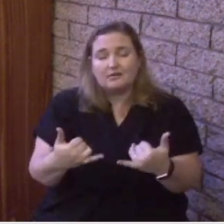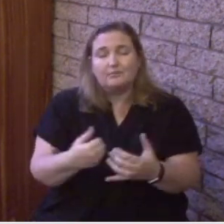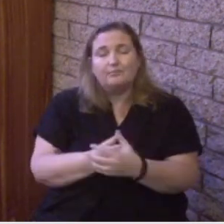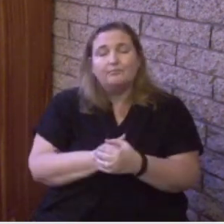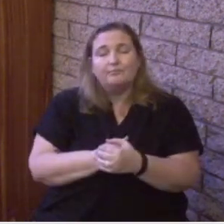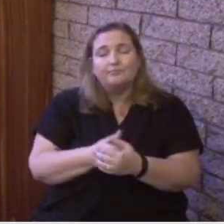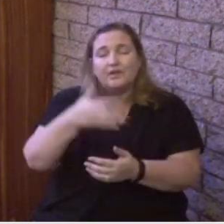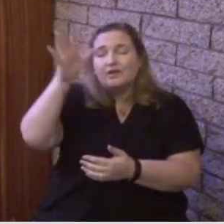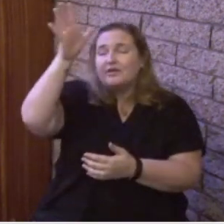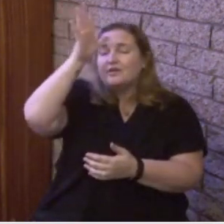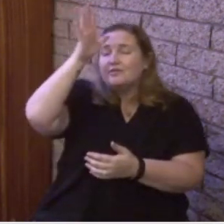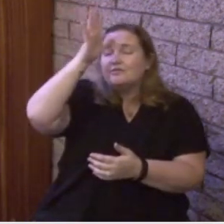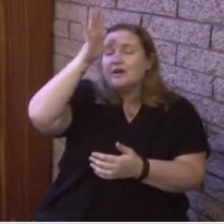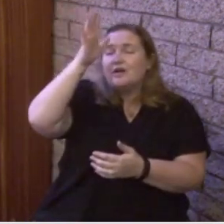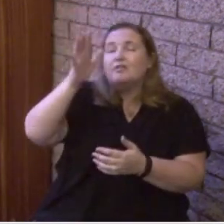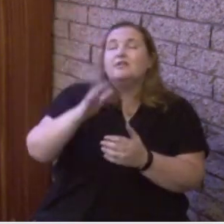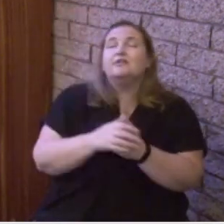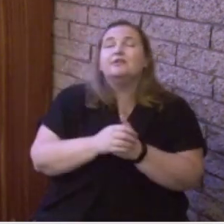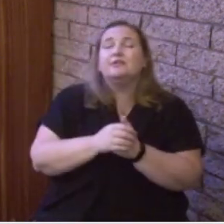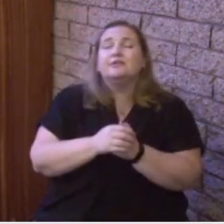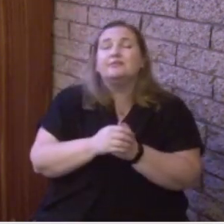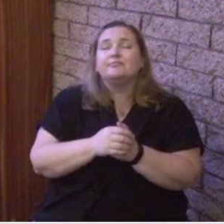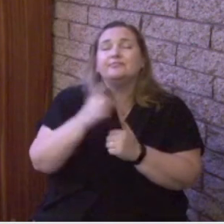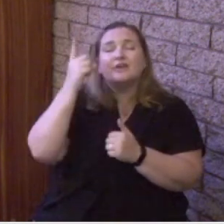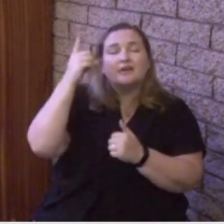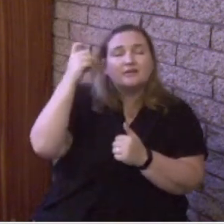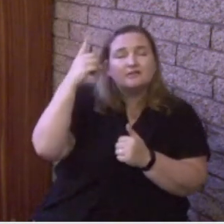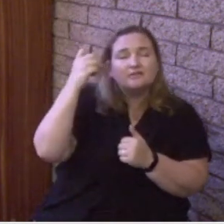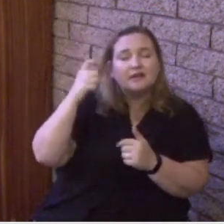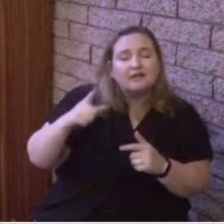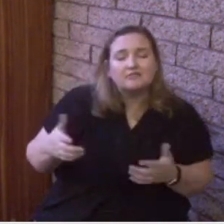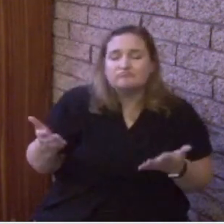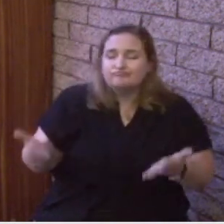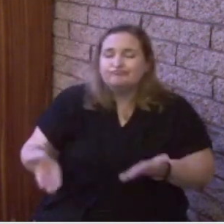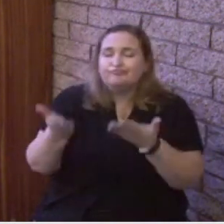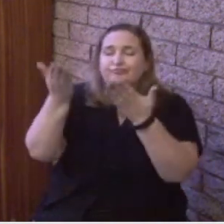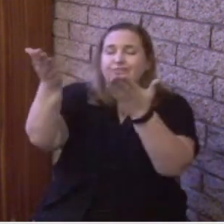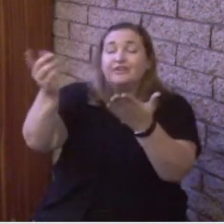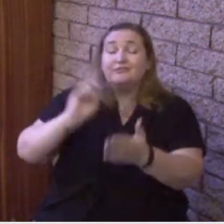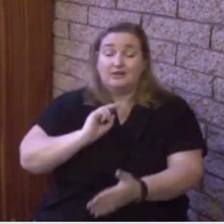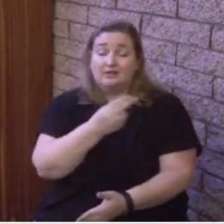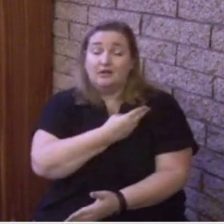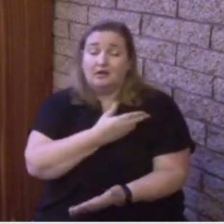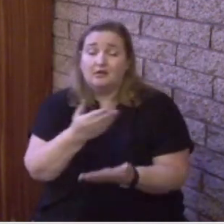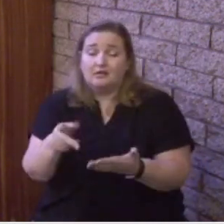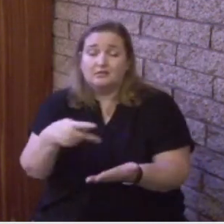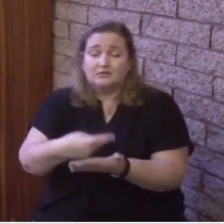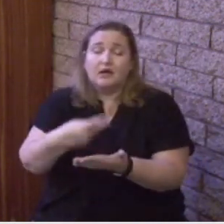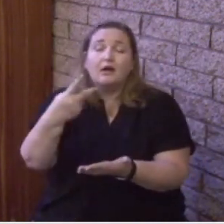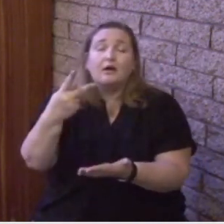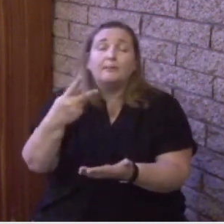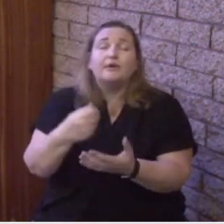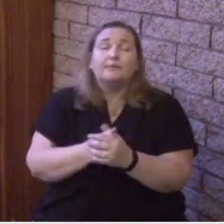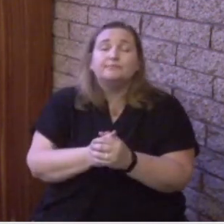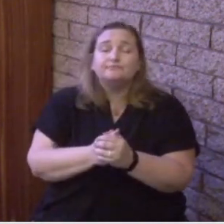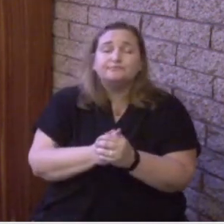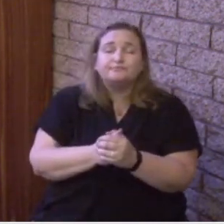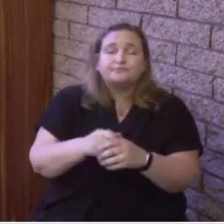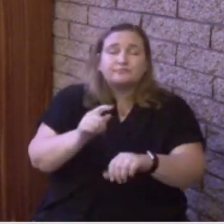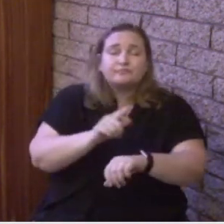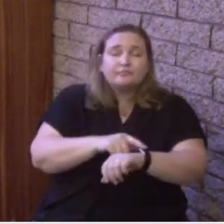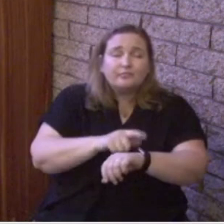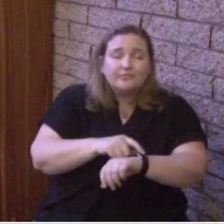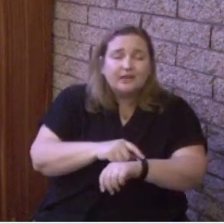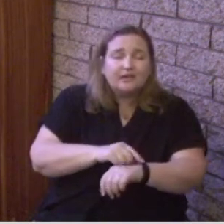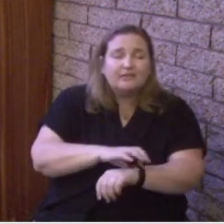Father, understanding and lifting us up today that knowing even in times of difficulty and times of